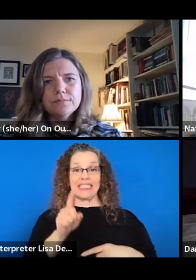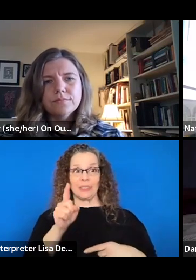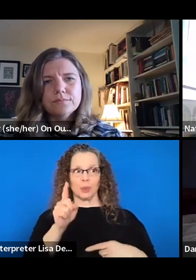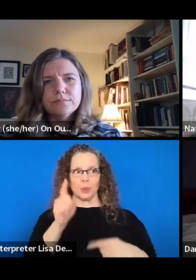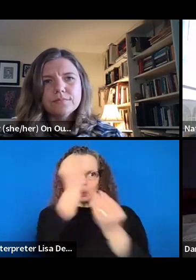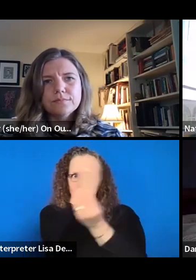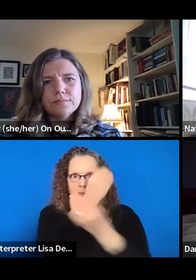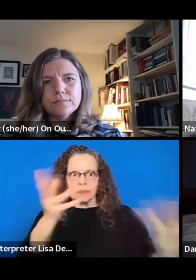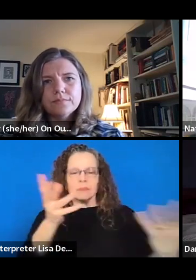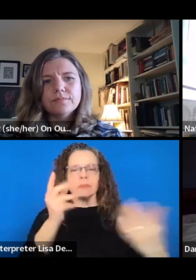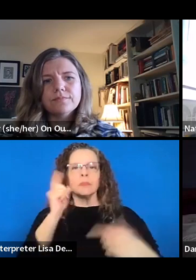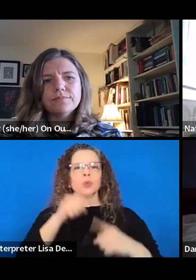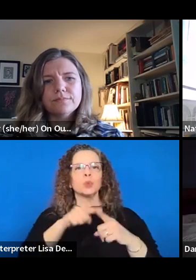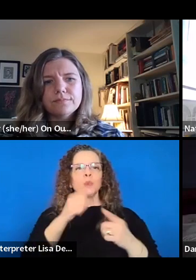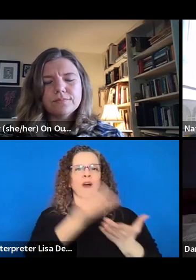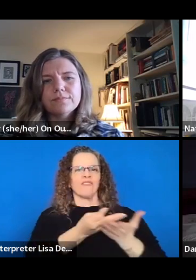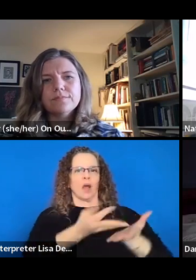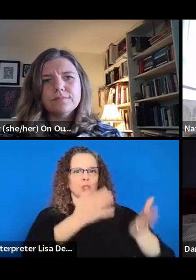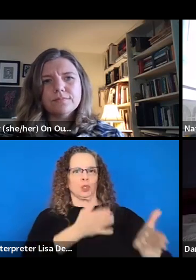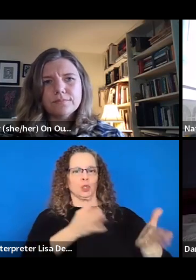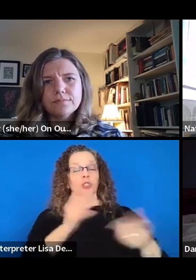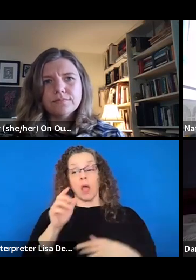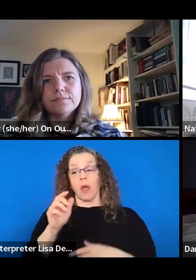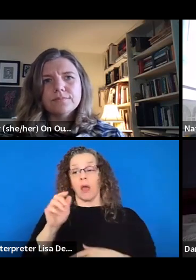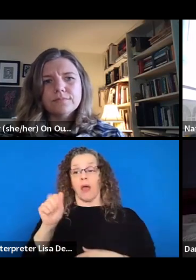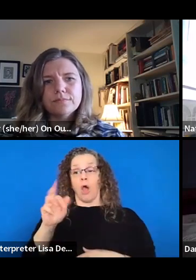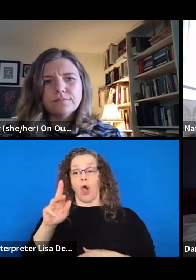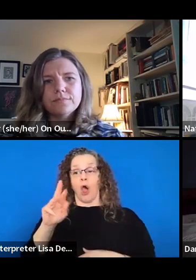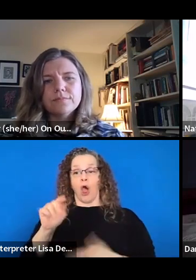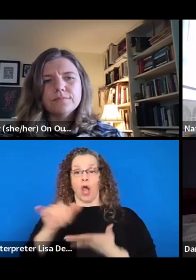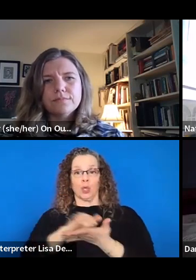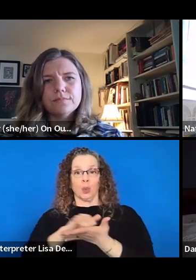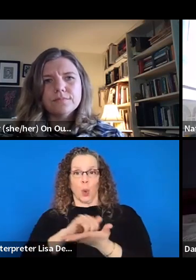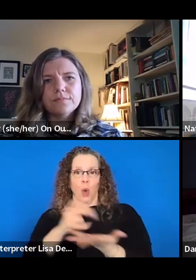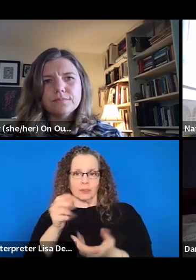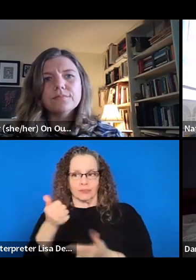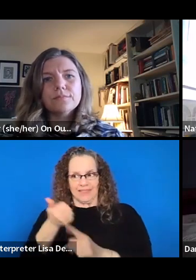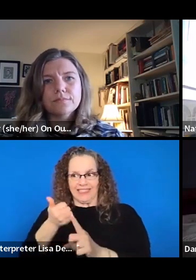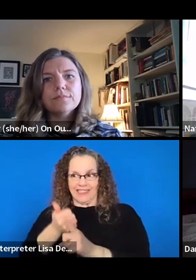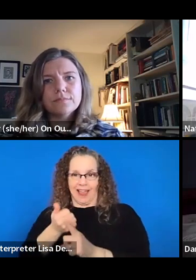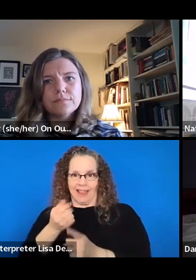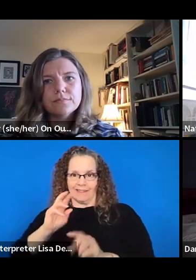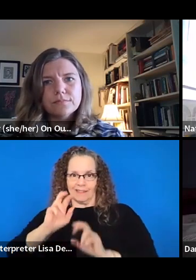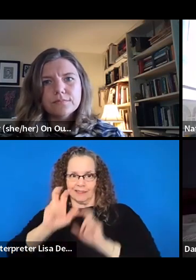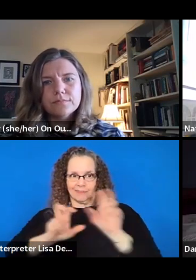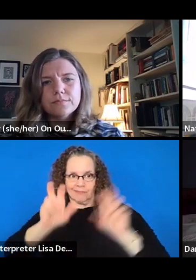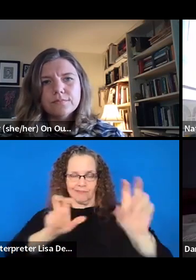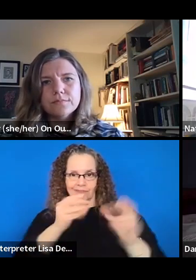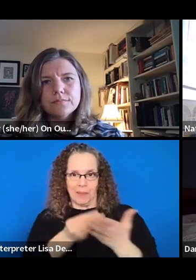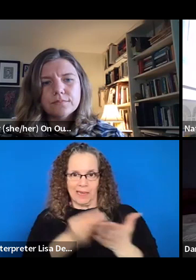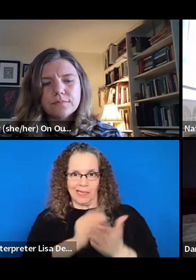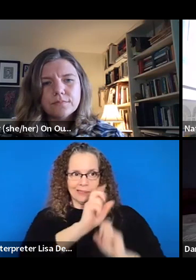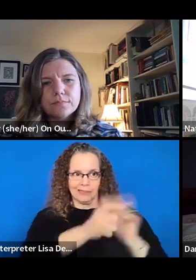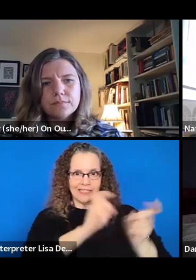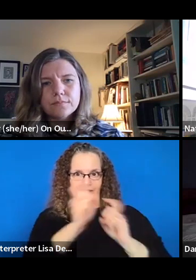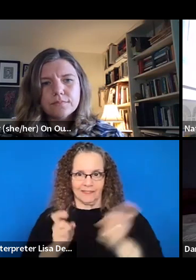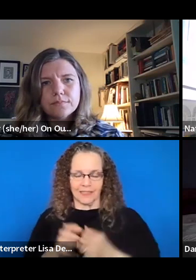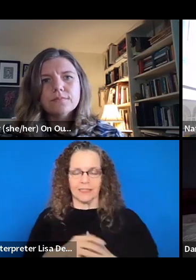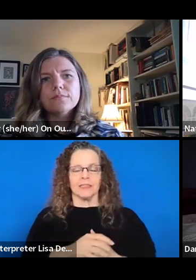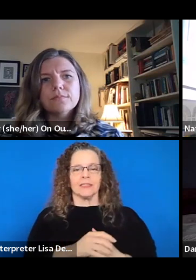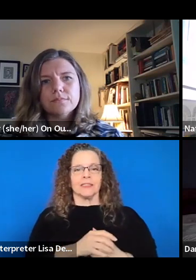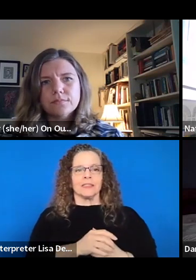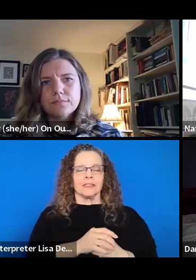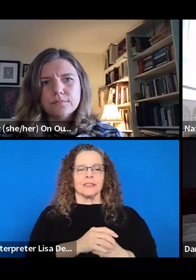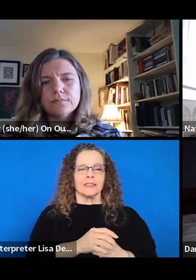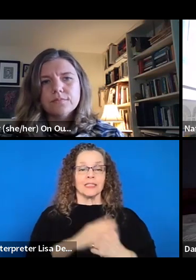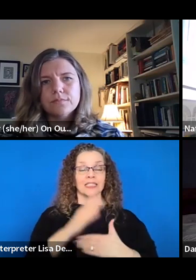thing that's going to fix this, right? But, but I think we can, we should amplify as we're doing today, this idea around